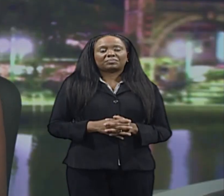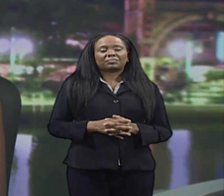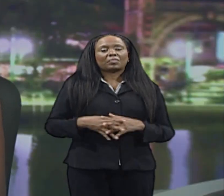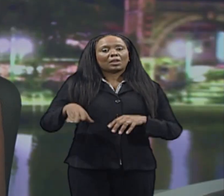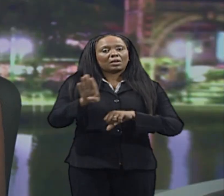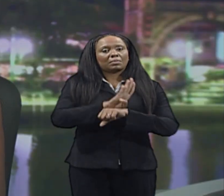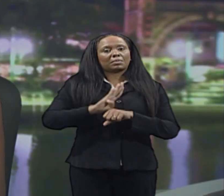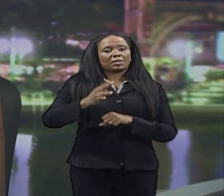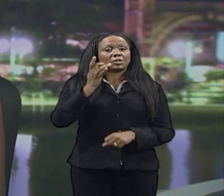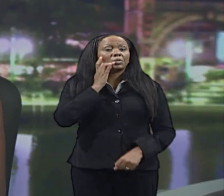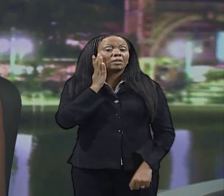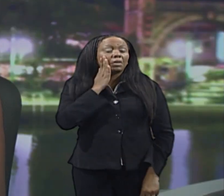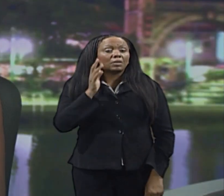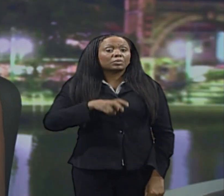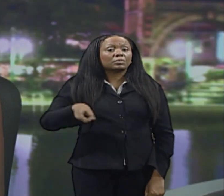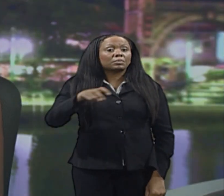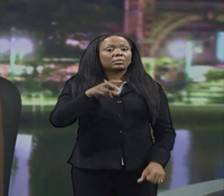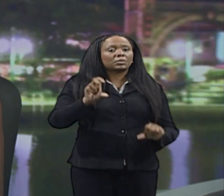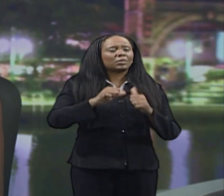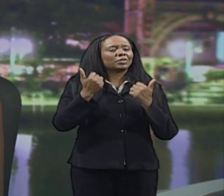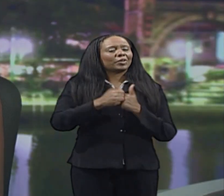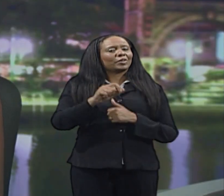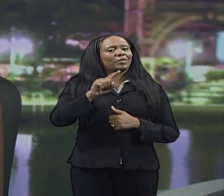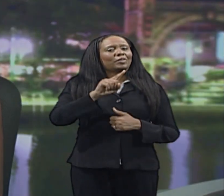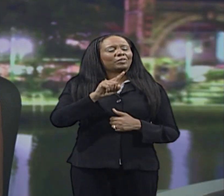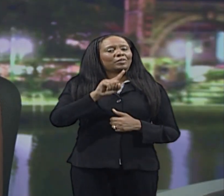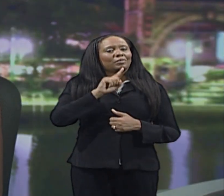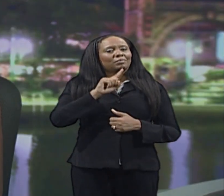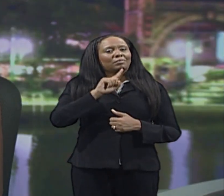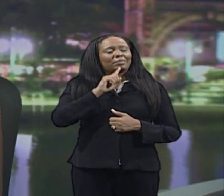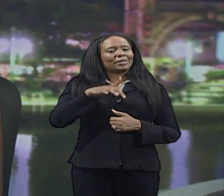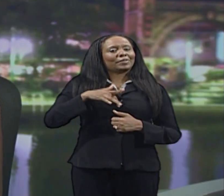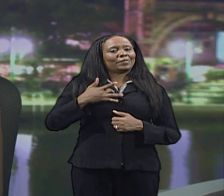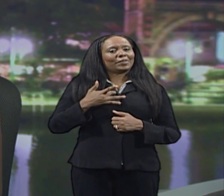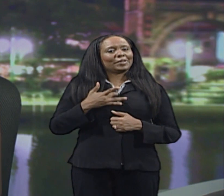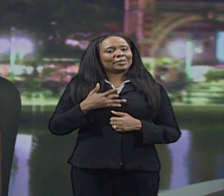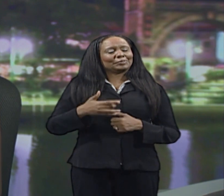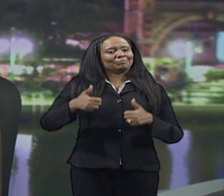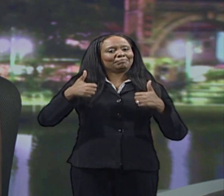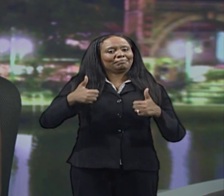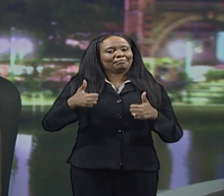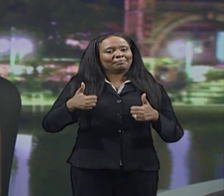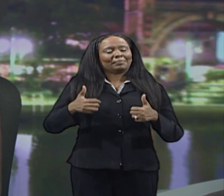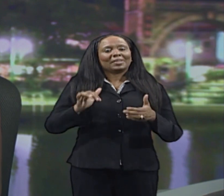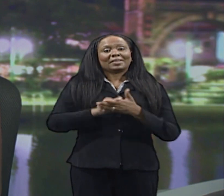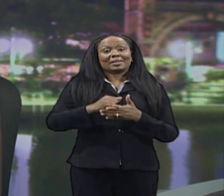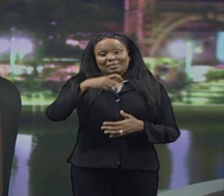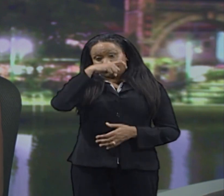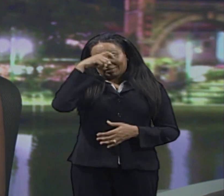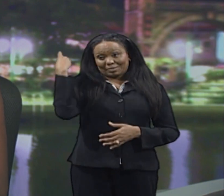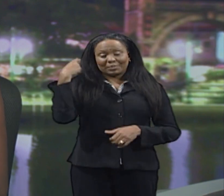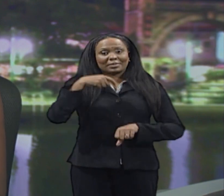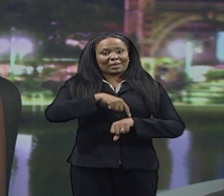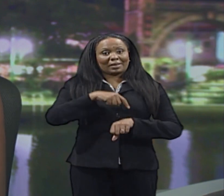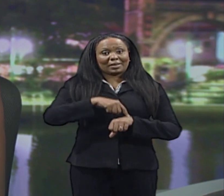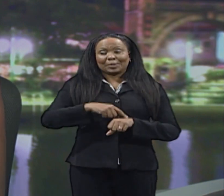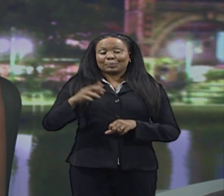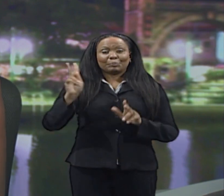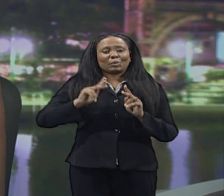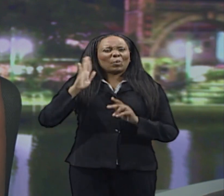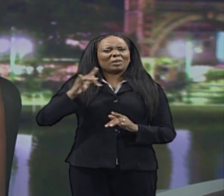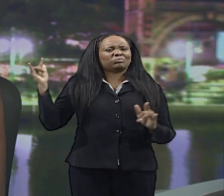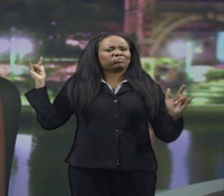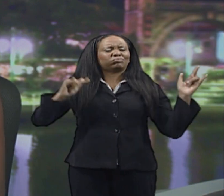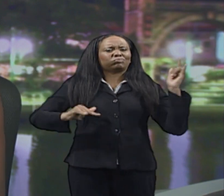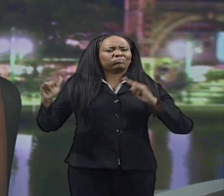The Barbados Hotel and Tourism Association is optimistic there will be no follow-up in bookings for the summer season despite a